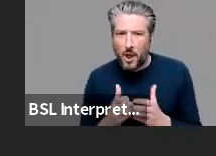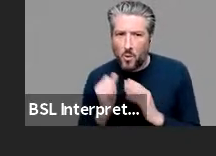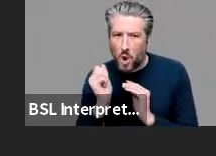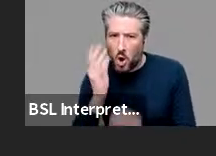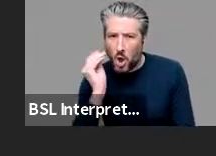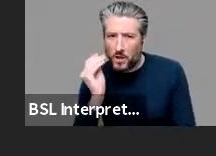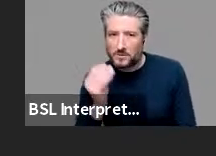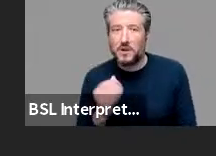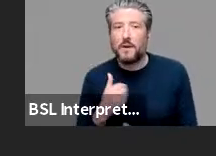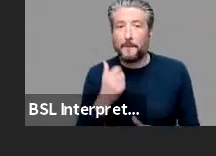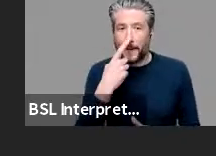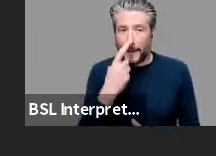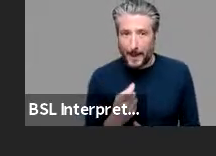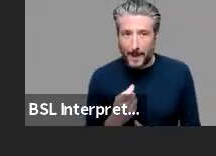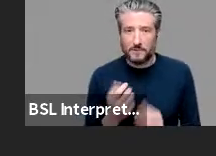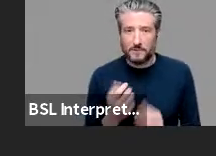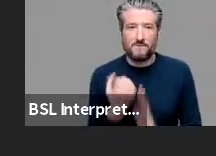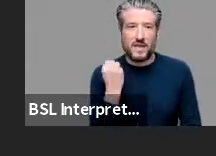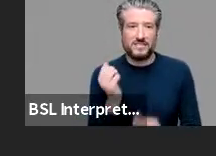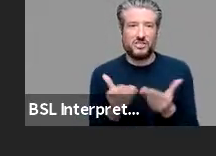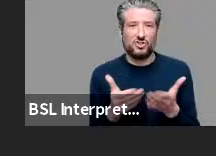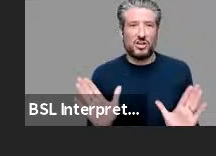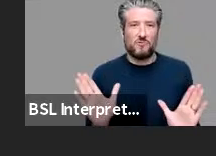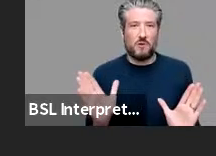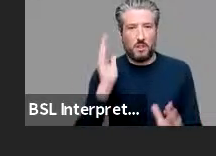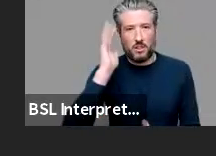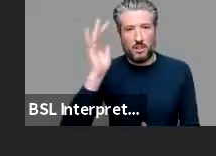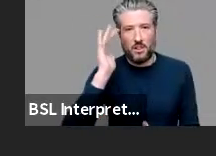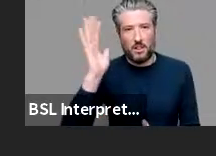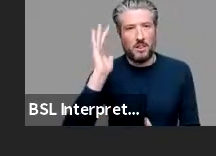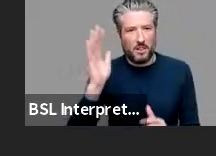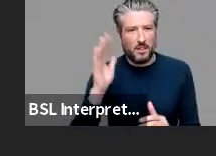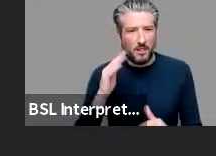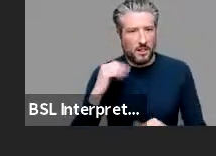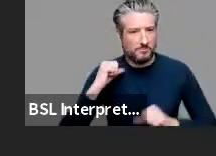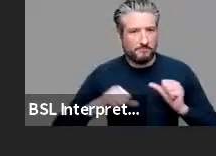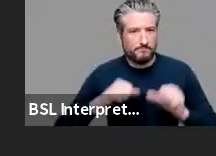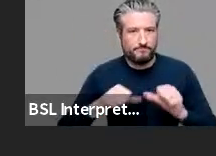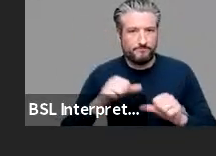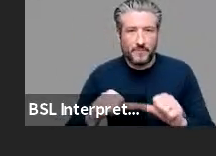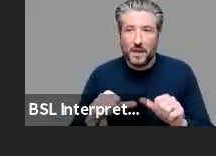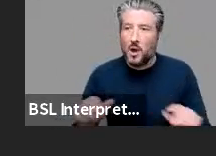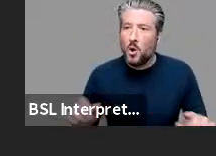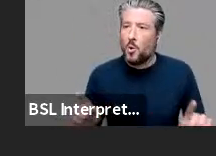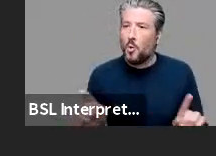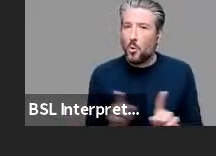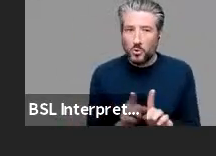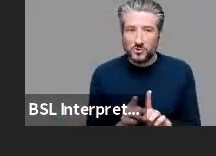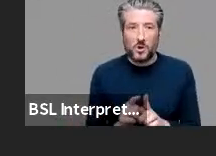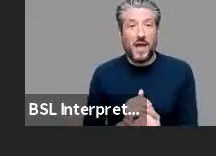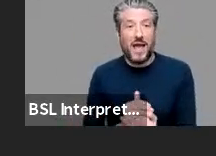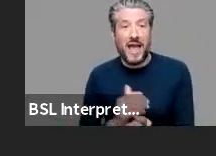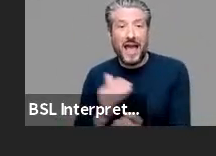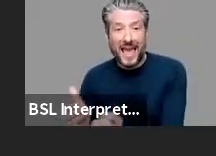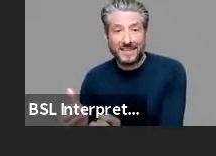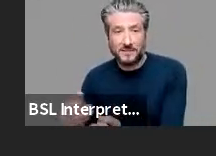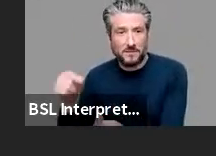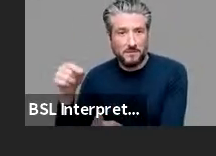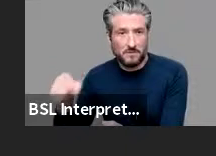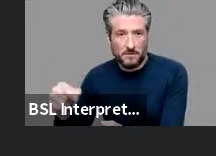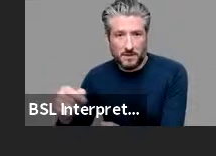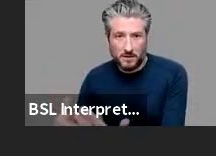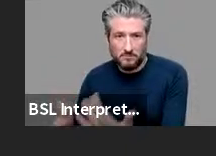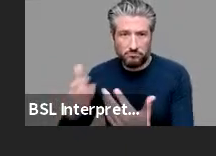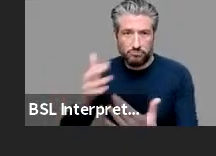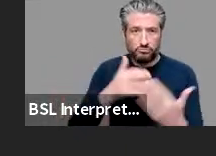and if and we can also let the end result help reverse engineer the process so we can let the